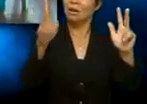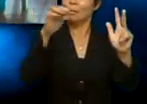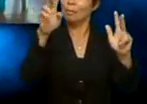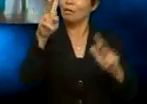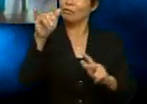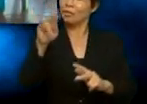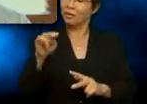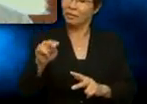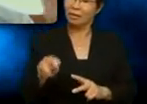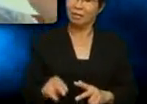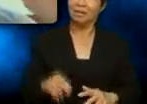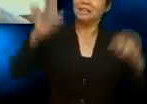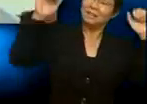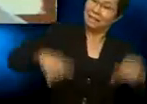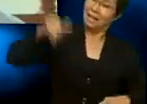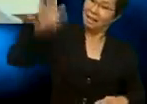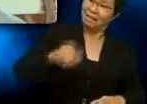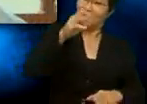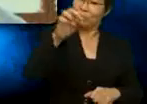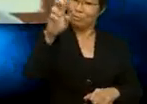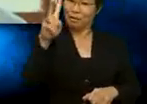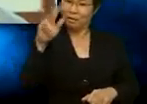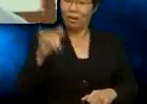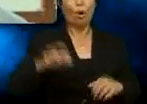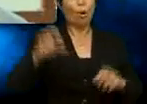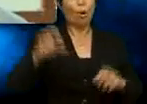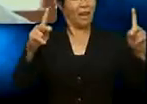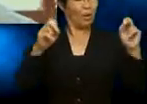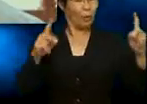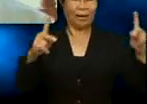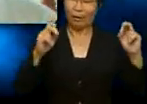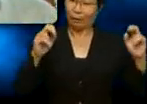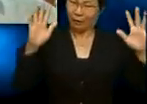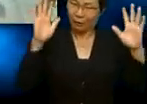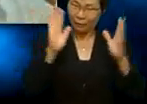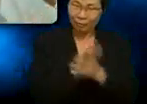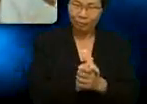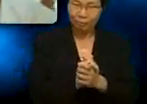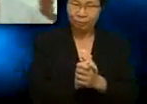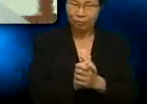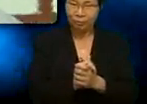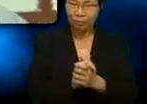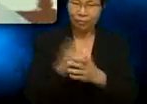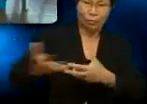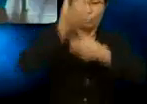Yeah, Marvin. Okay, okay. Majority wins. Army camp it is.